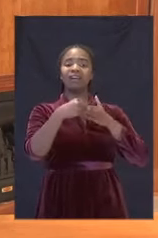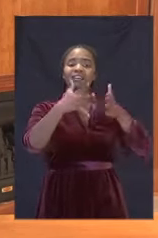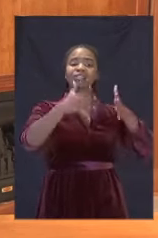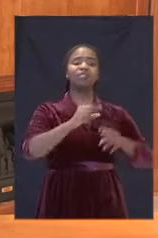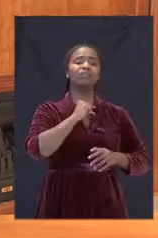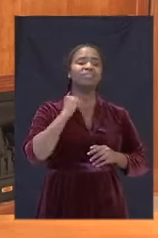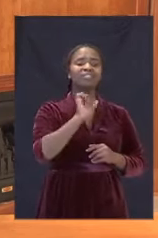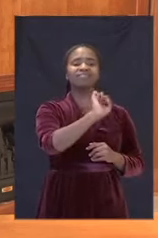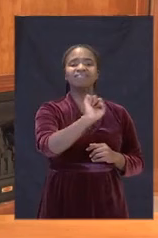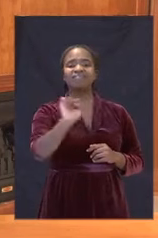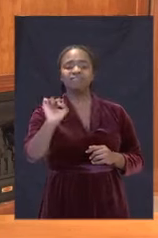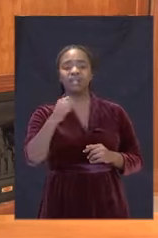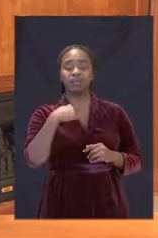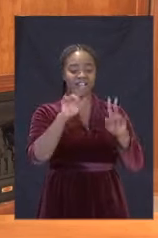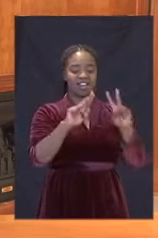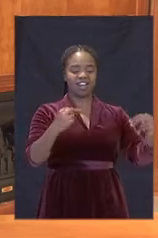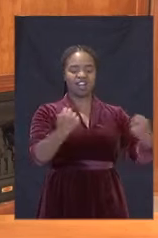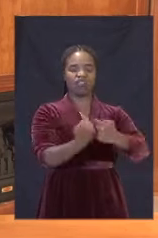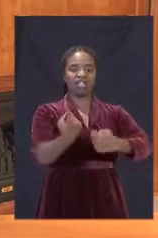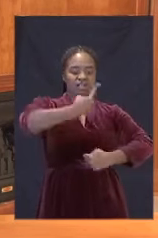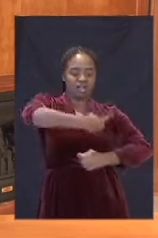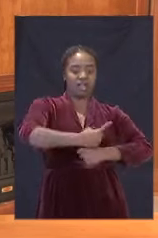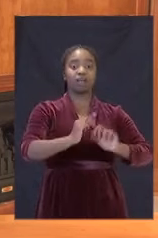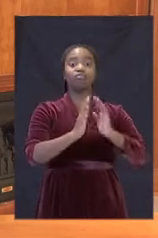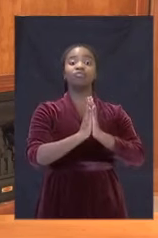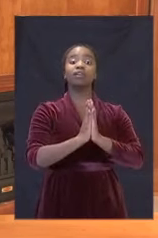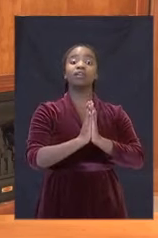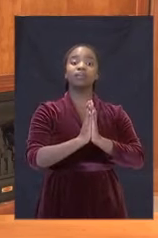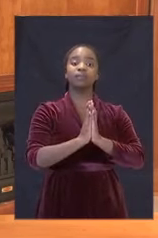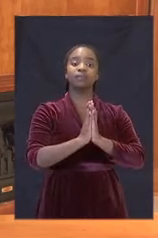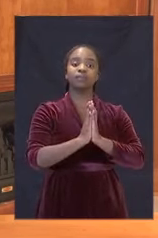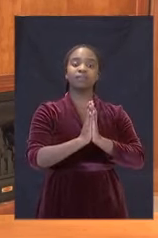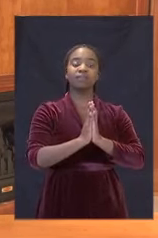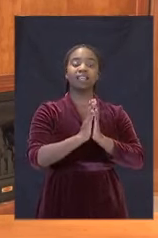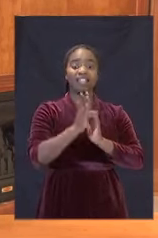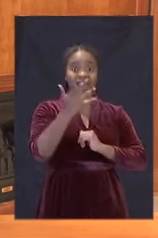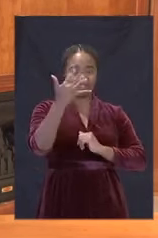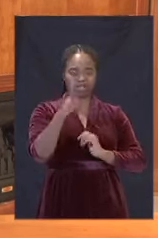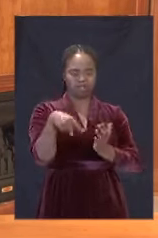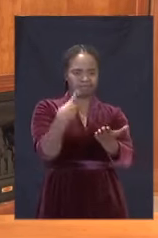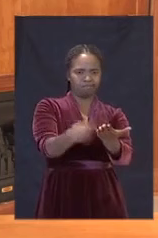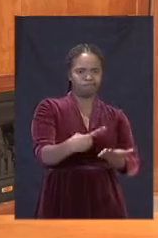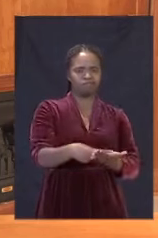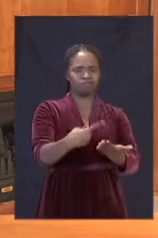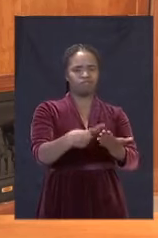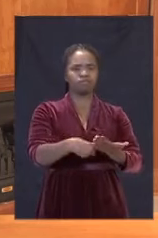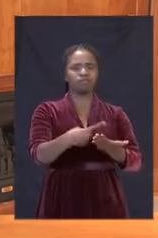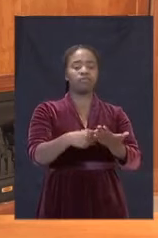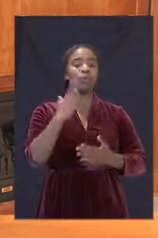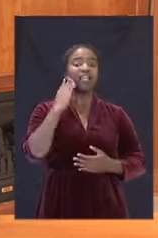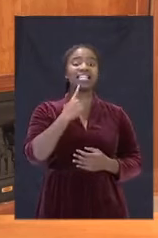for a national day of prayer, which they have delineated as